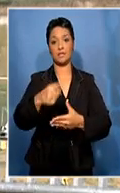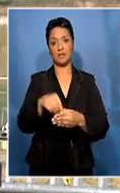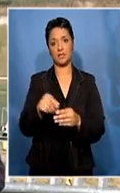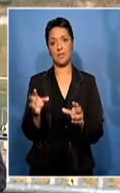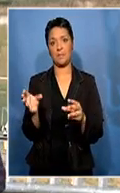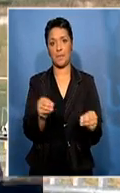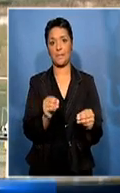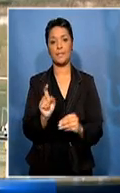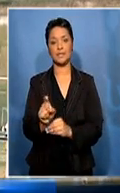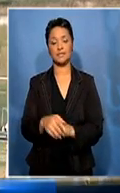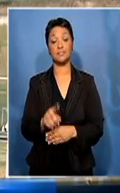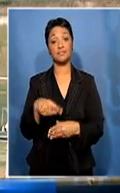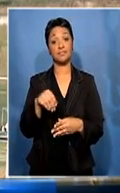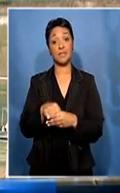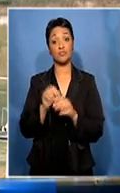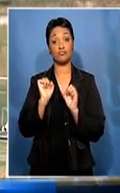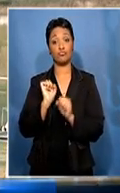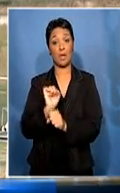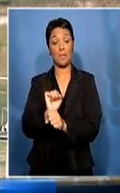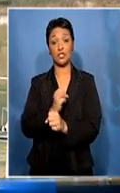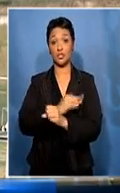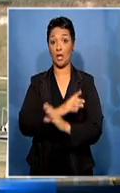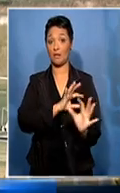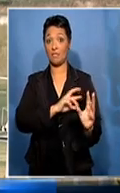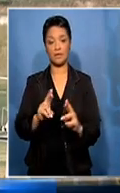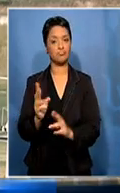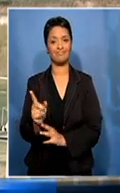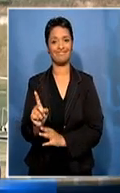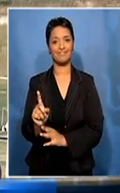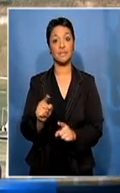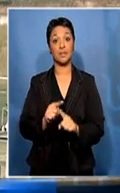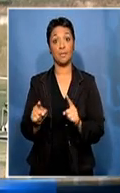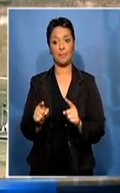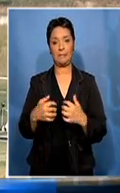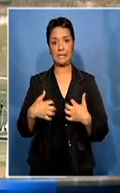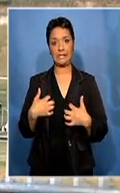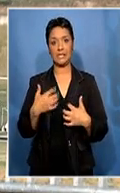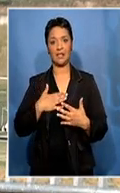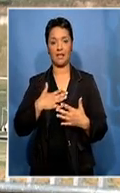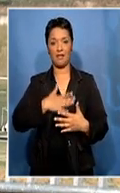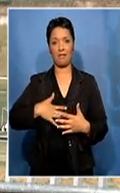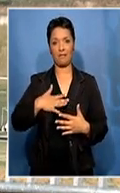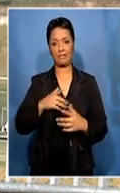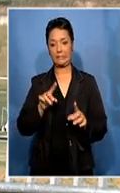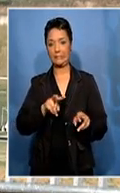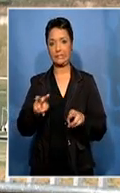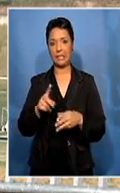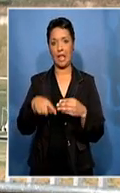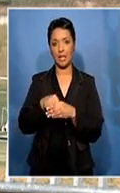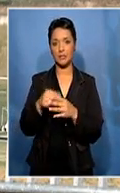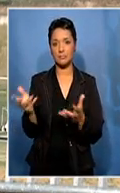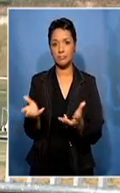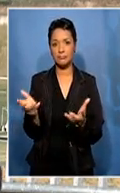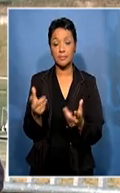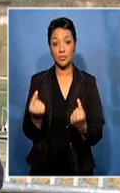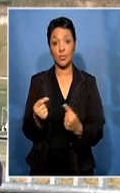The election campaign may not have officially started yet, but the election fever is already gripping the country, and the